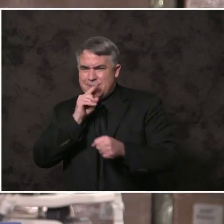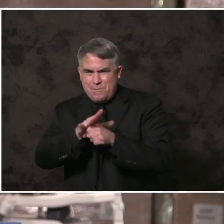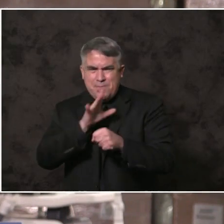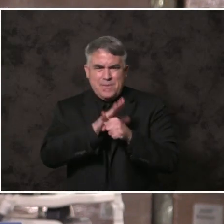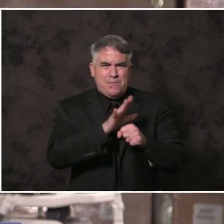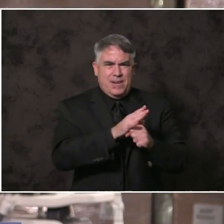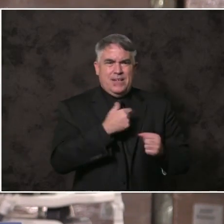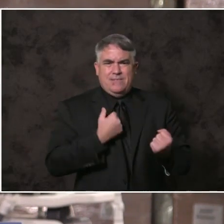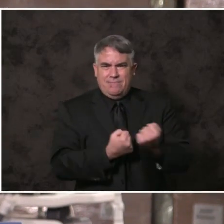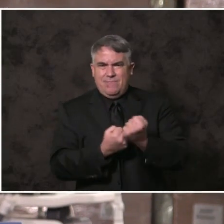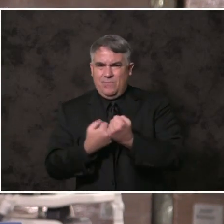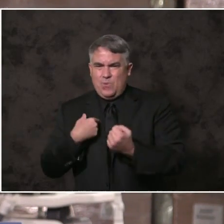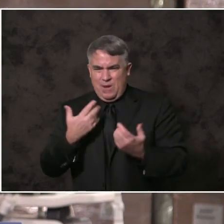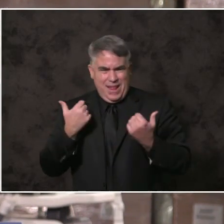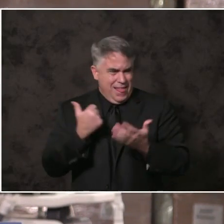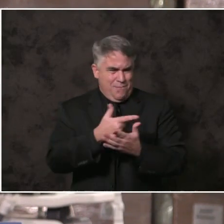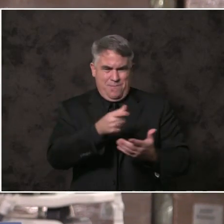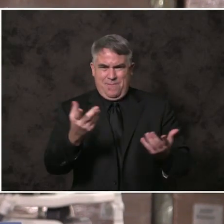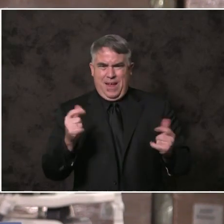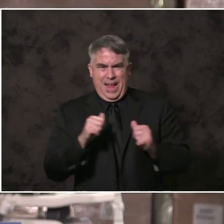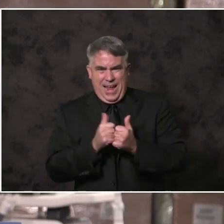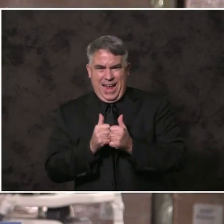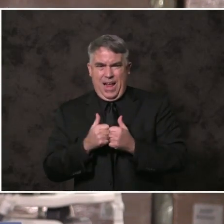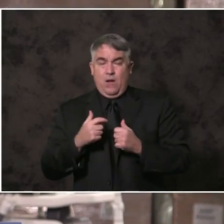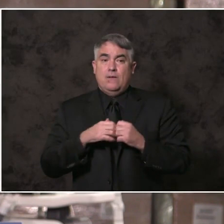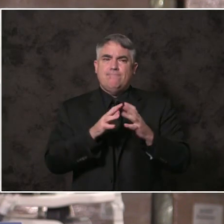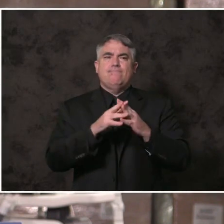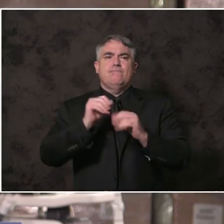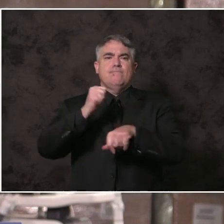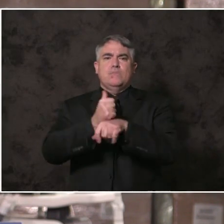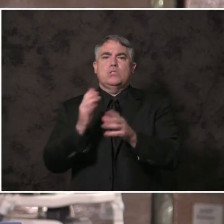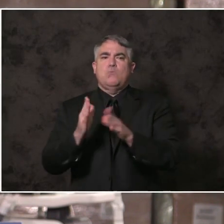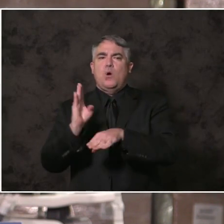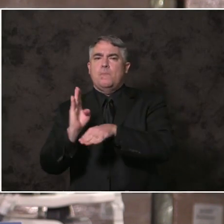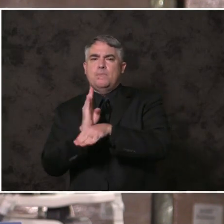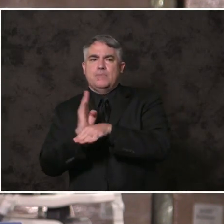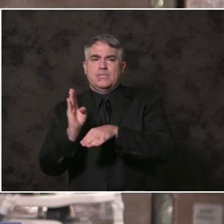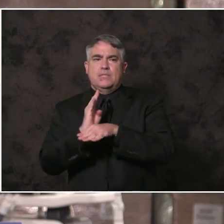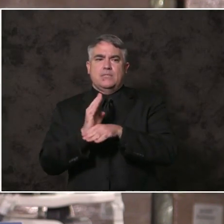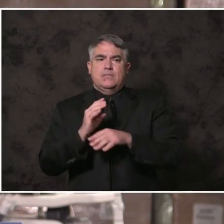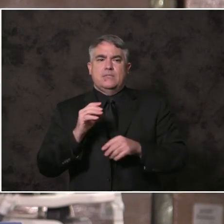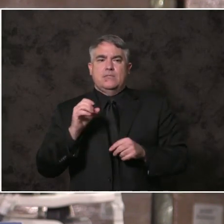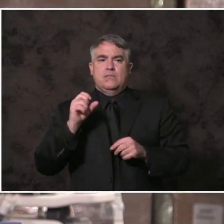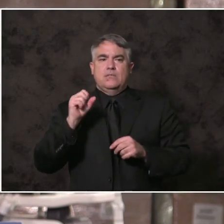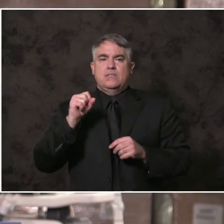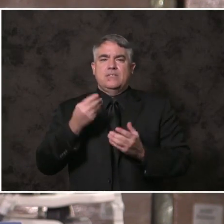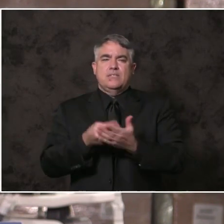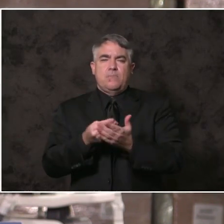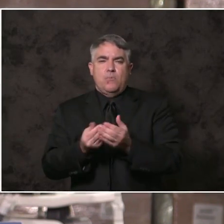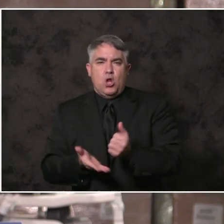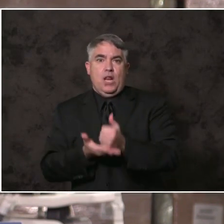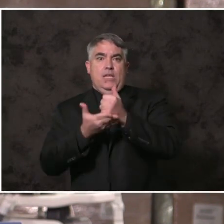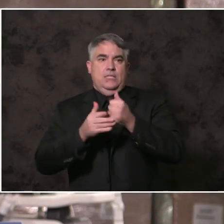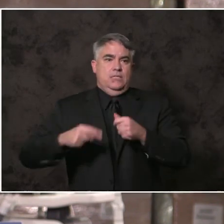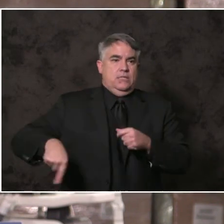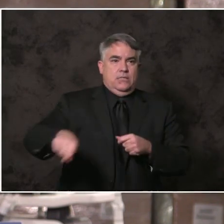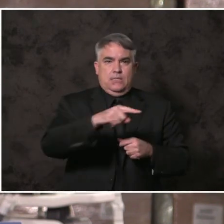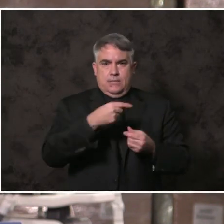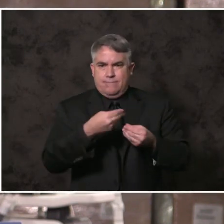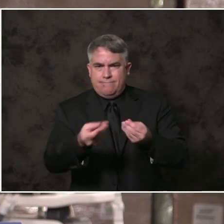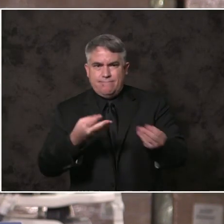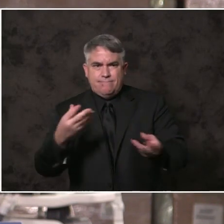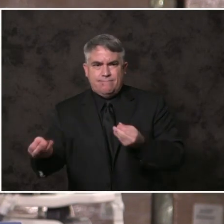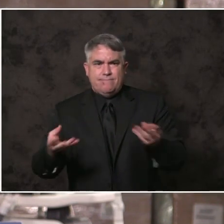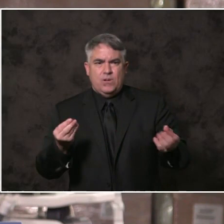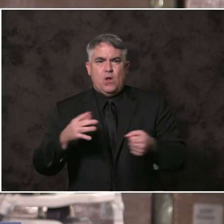Last year we launched the Small Business Stimulant Grant Fund with almost $50 million in emergency relief for local businesses and the